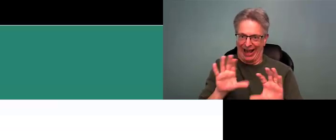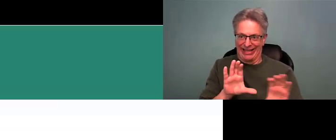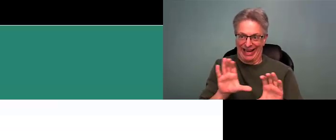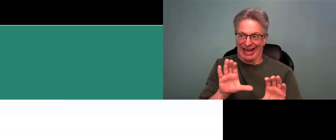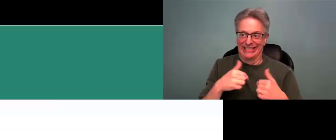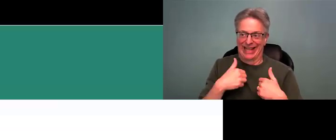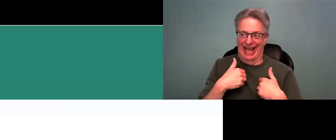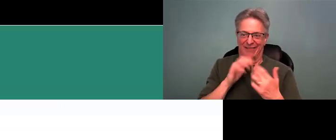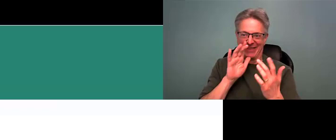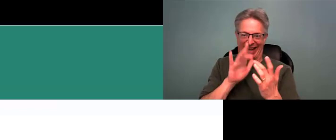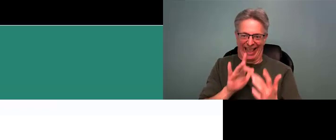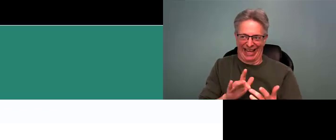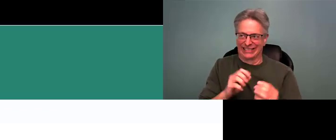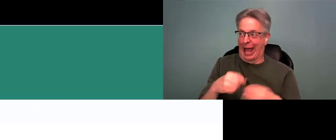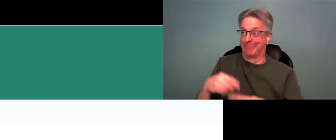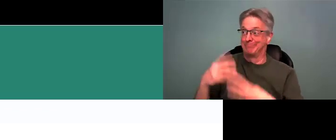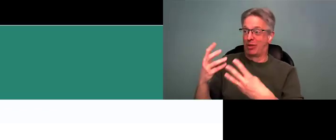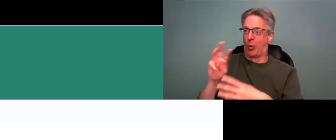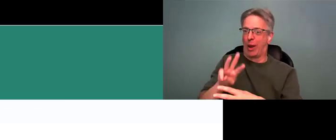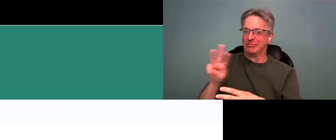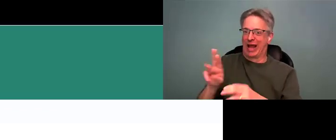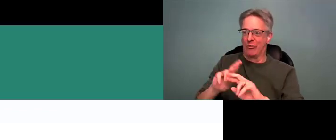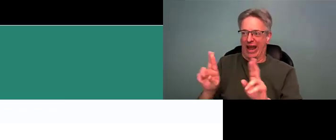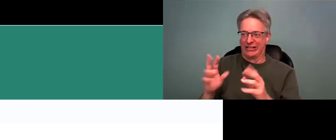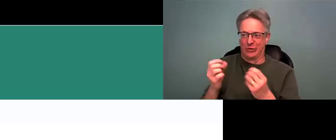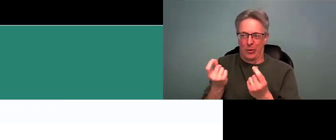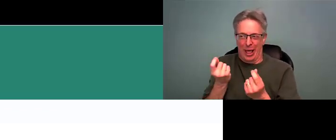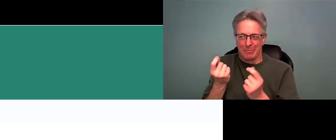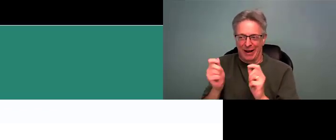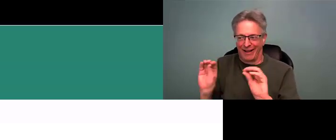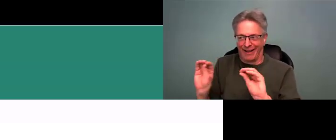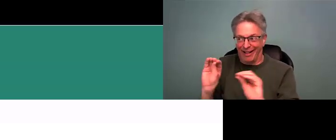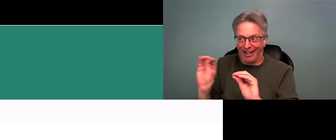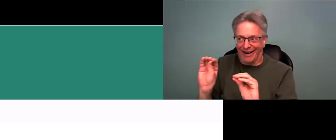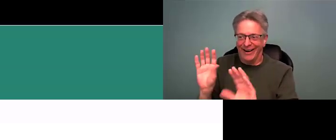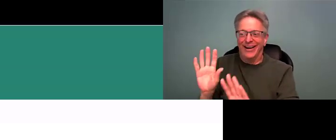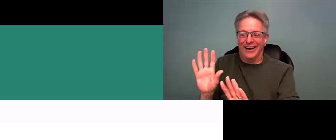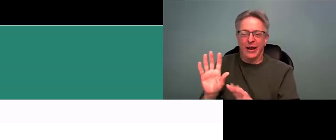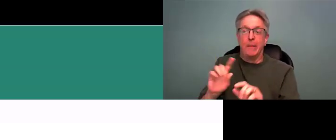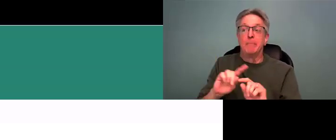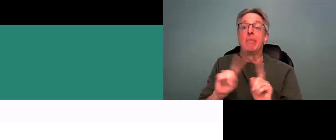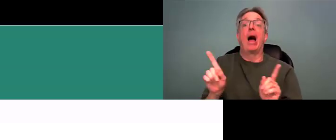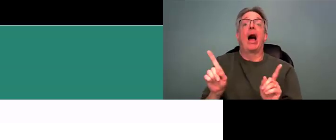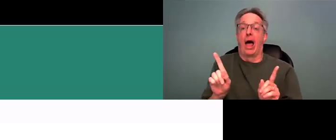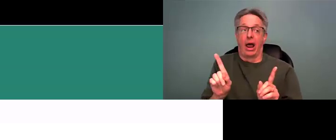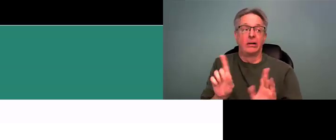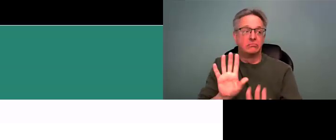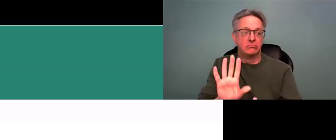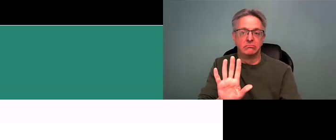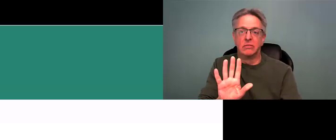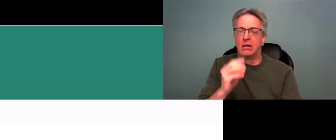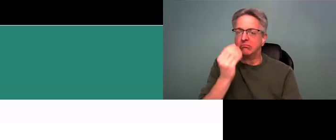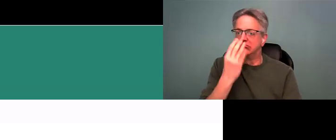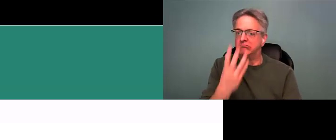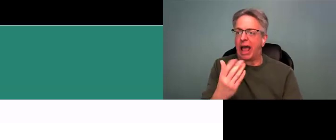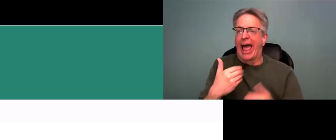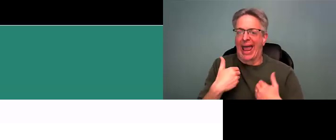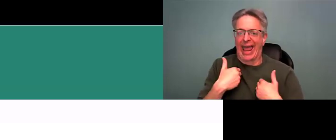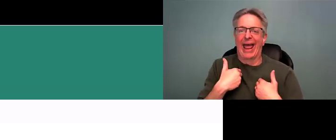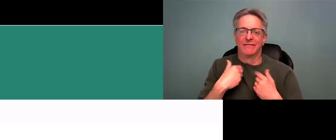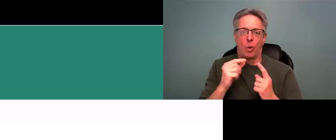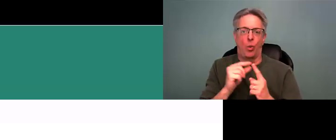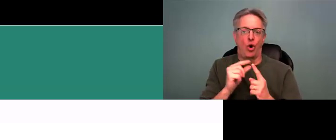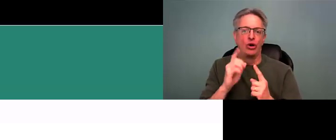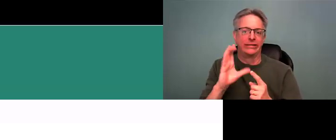I'll try my best because, uh, what I did, I put the links up here. Um, I have the websites pulled up, so I'm trying to move some things around here, but